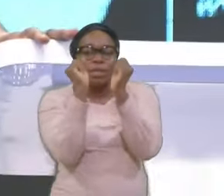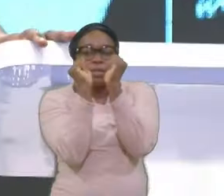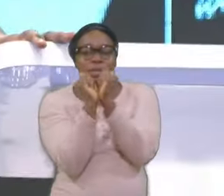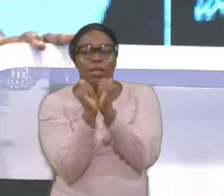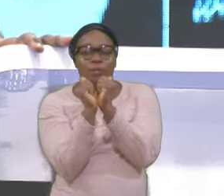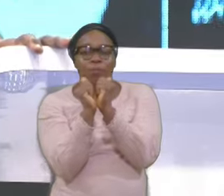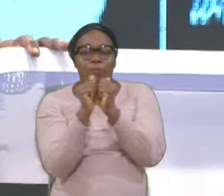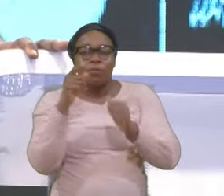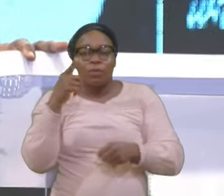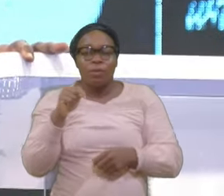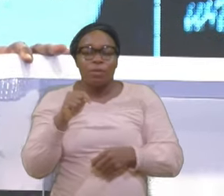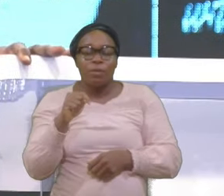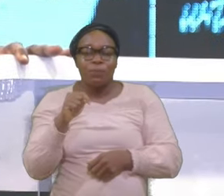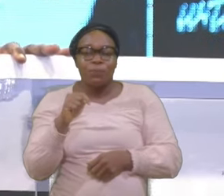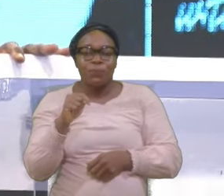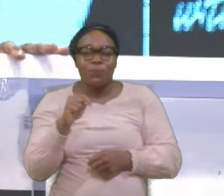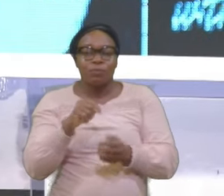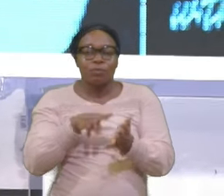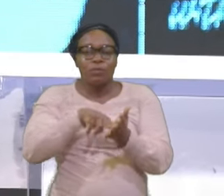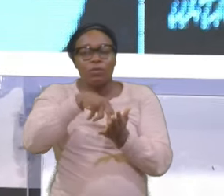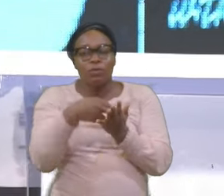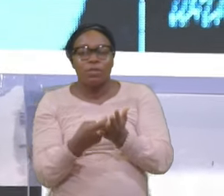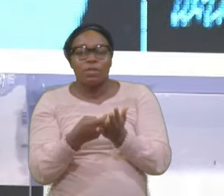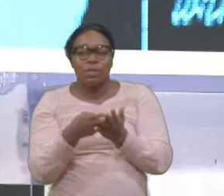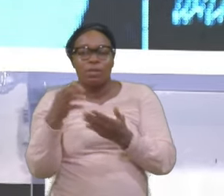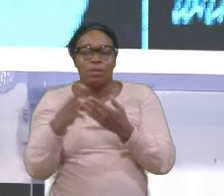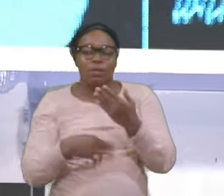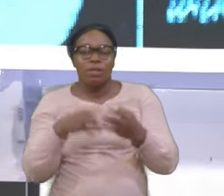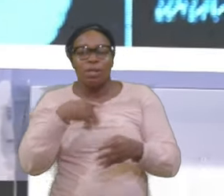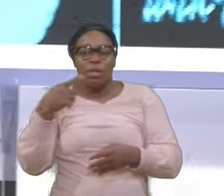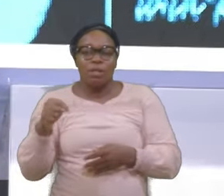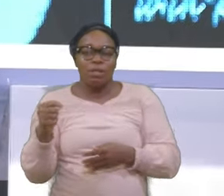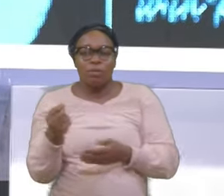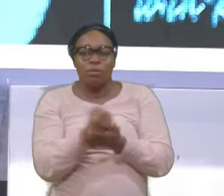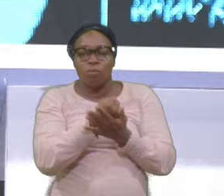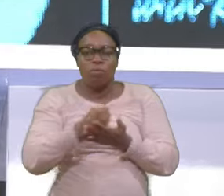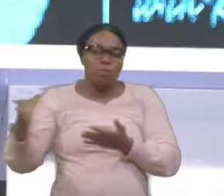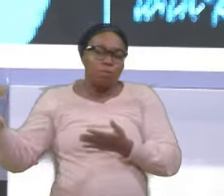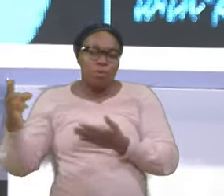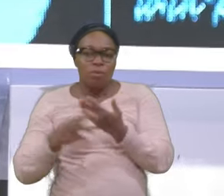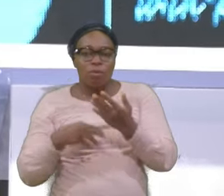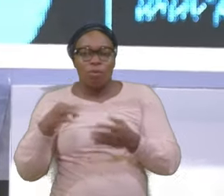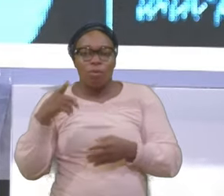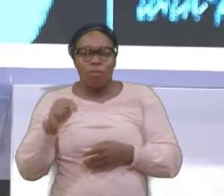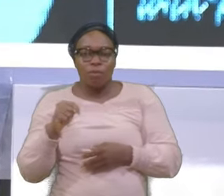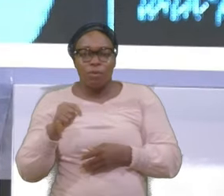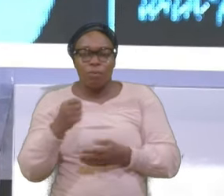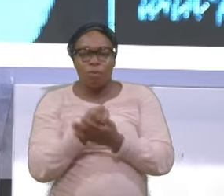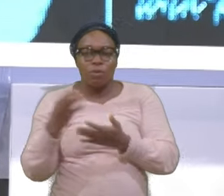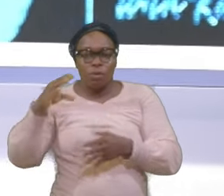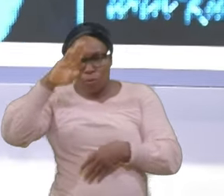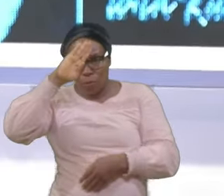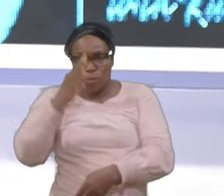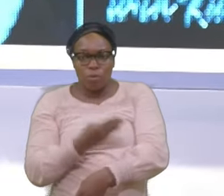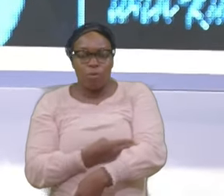And the Recklessness Of the Prodigal Slave Number two Is the Repentance And the